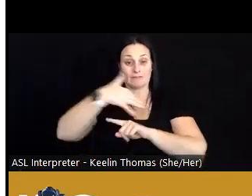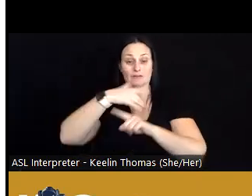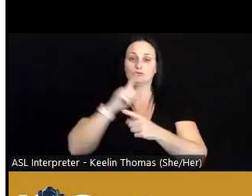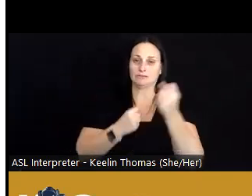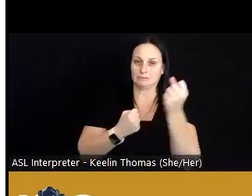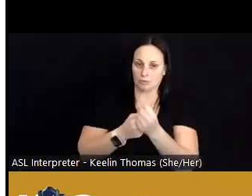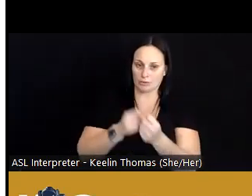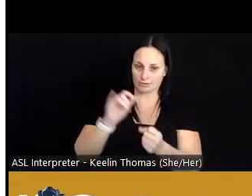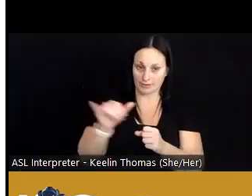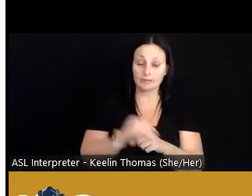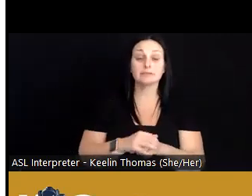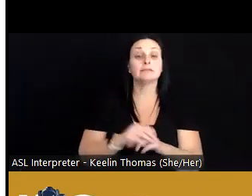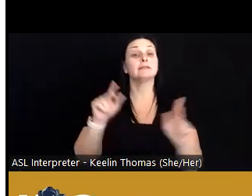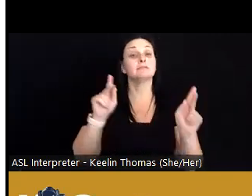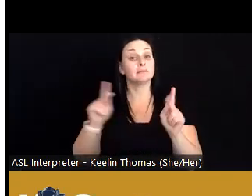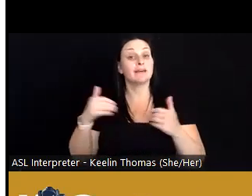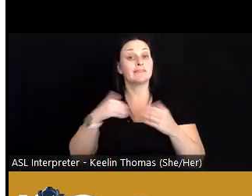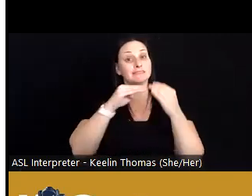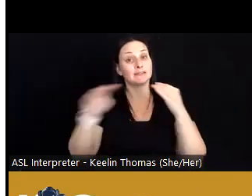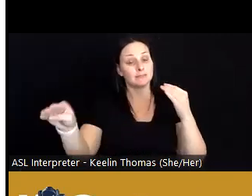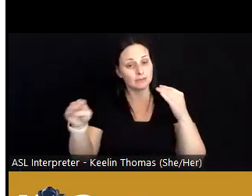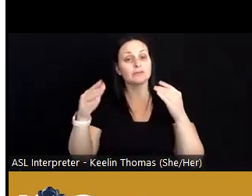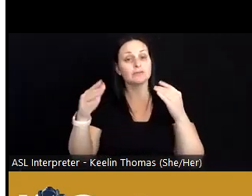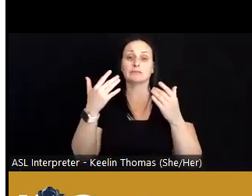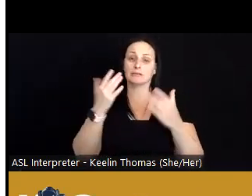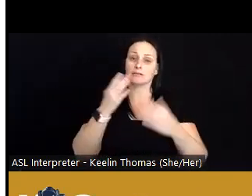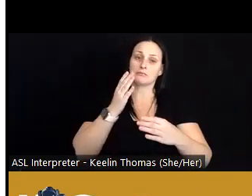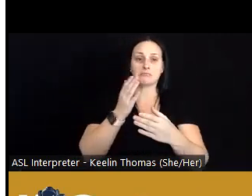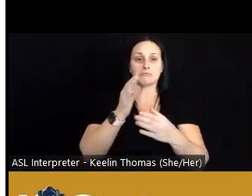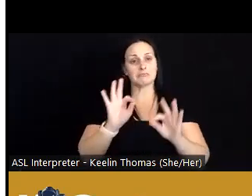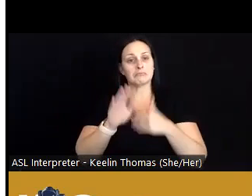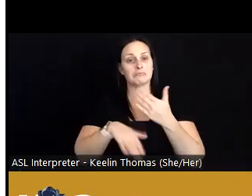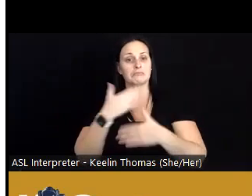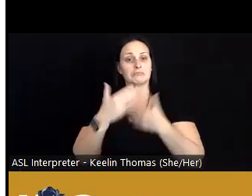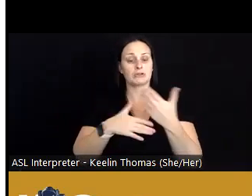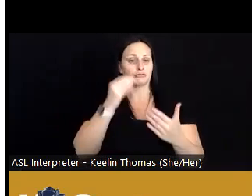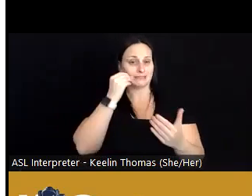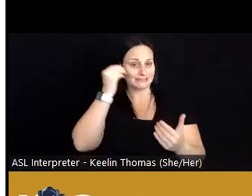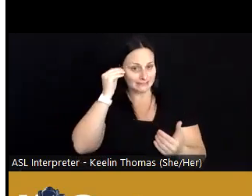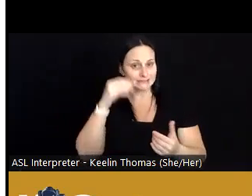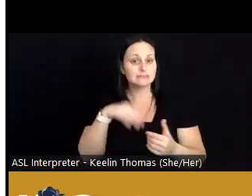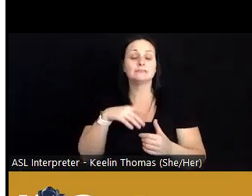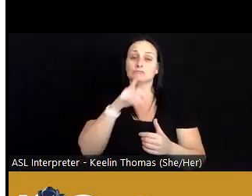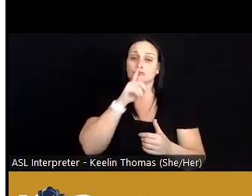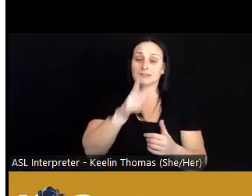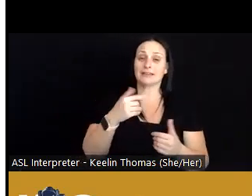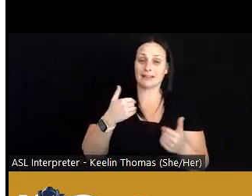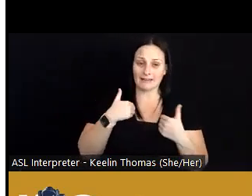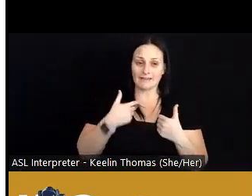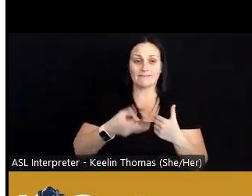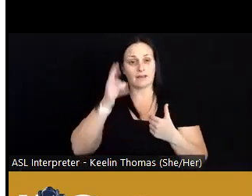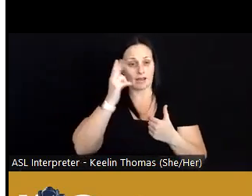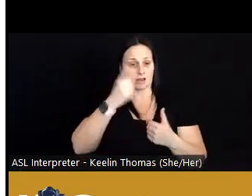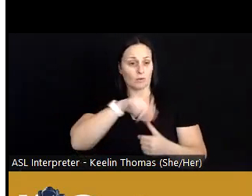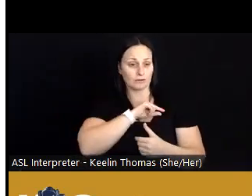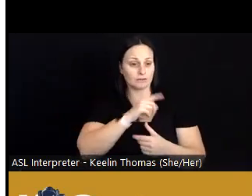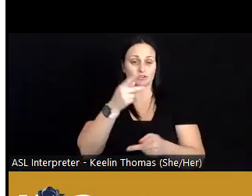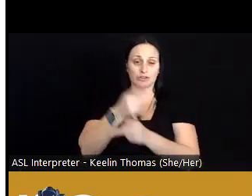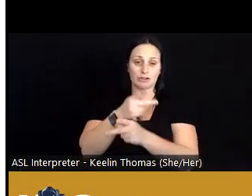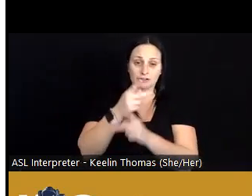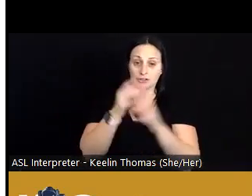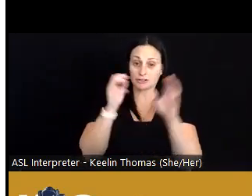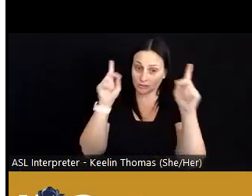that, that people have stable and adequate residence and employment with a living wage, that there's high quality child care and education,